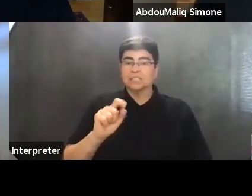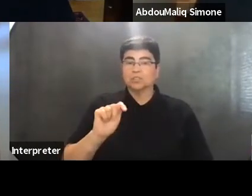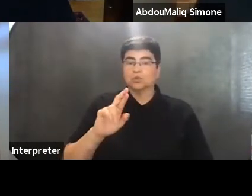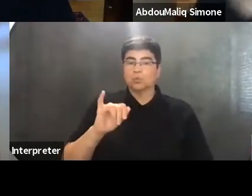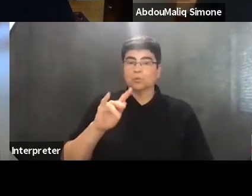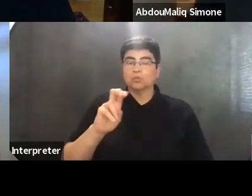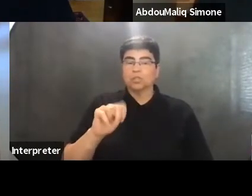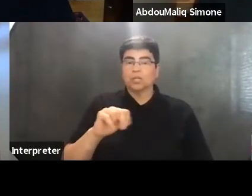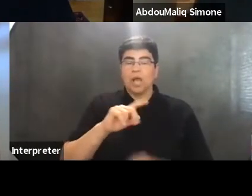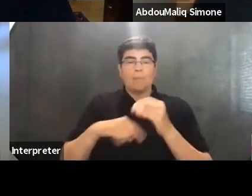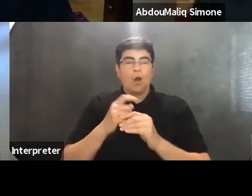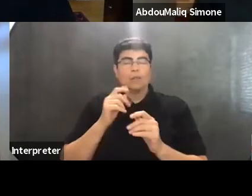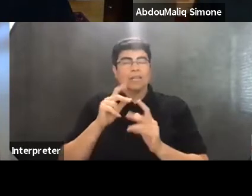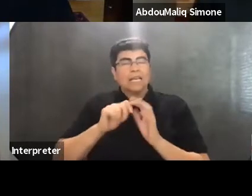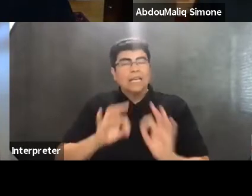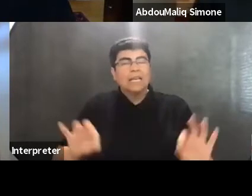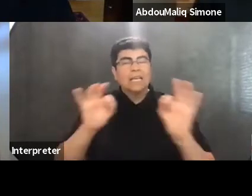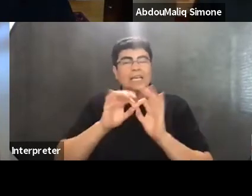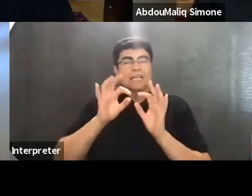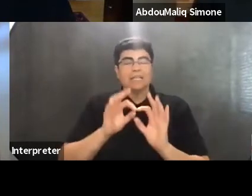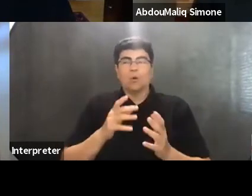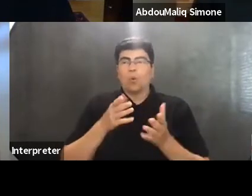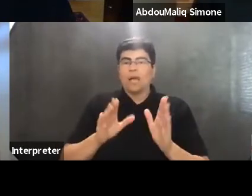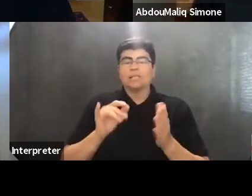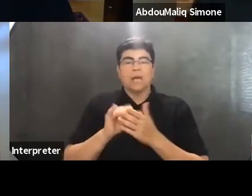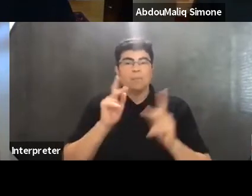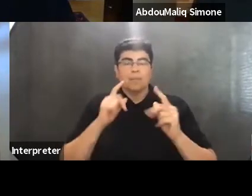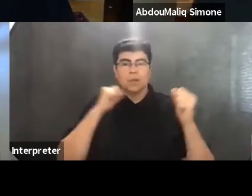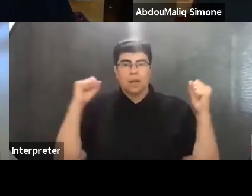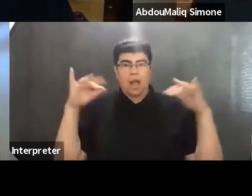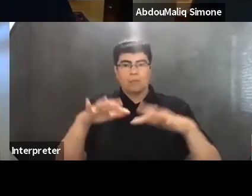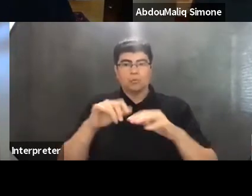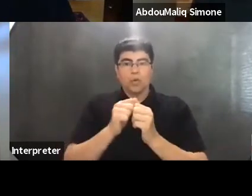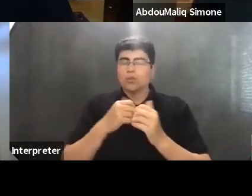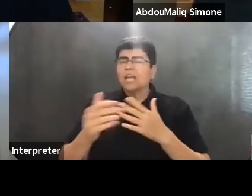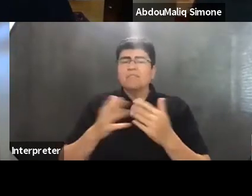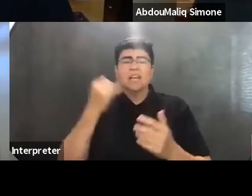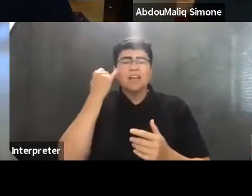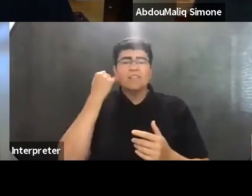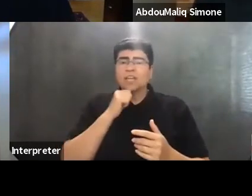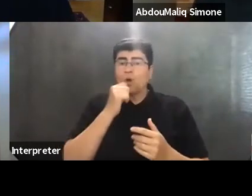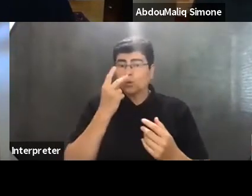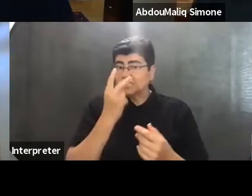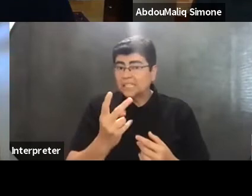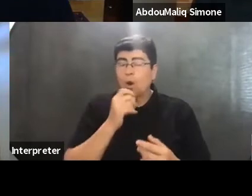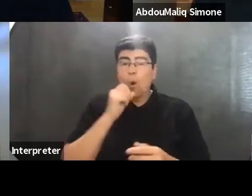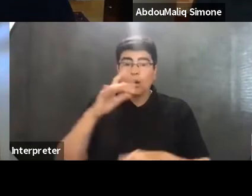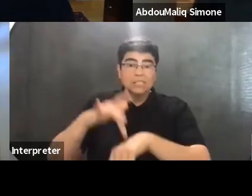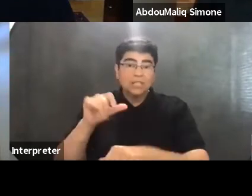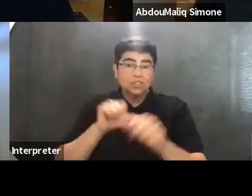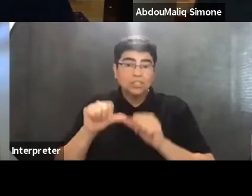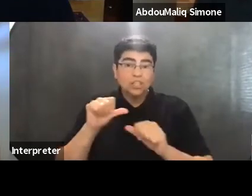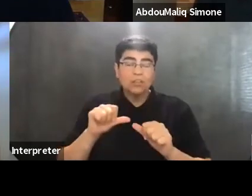significant ways that people come together, even if they don't see it and see and touch each other, then